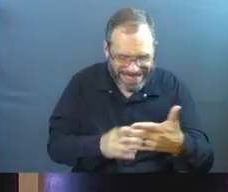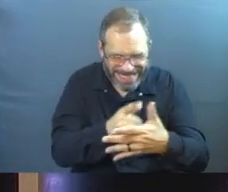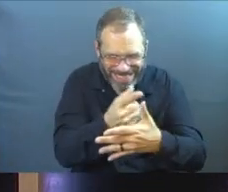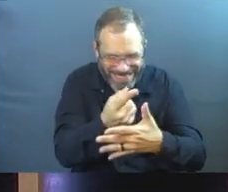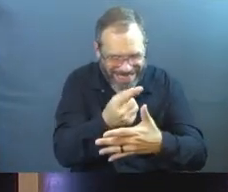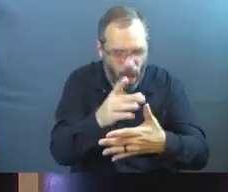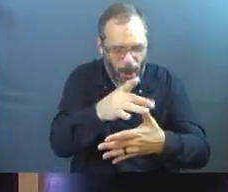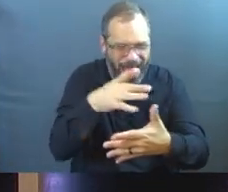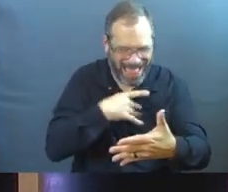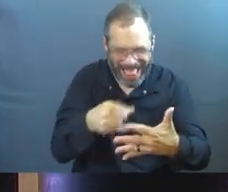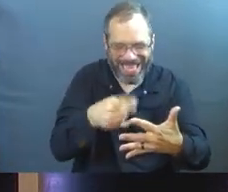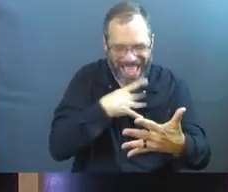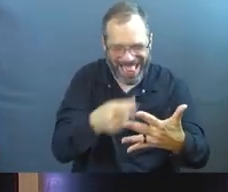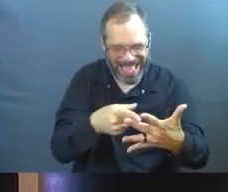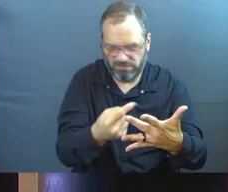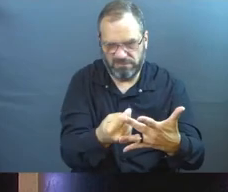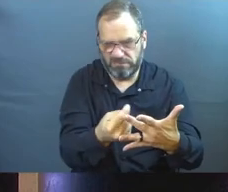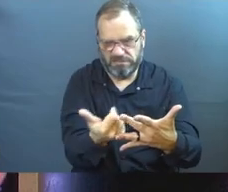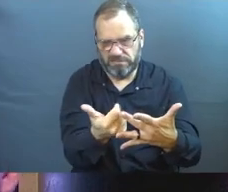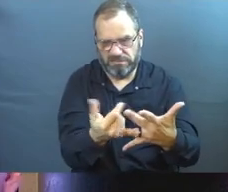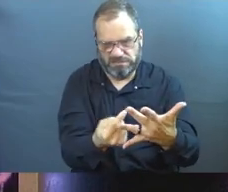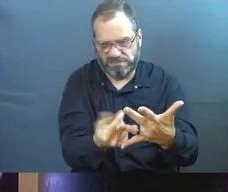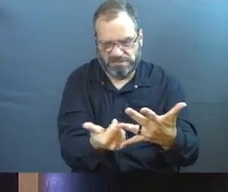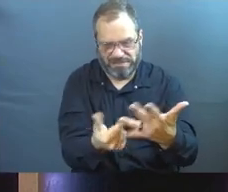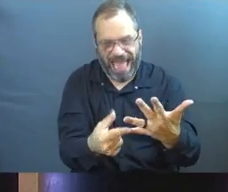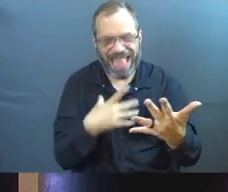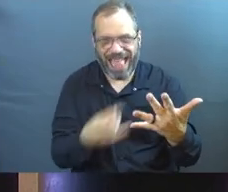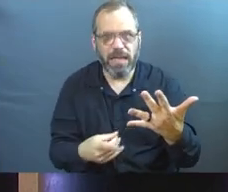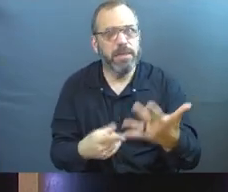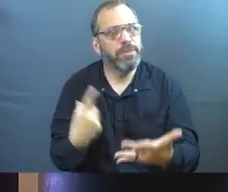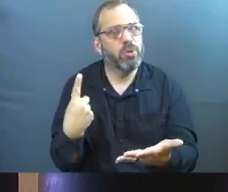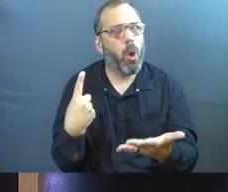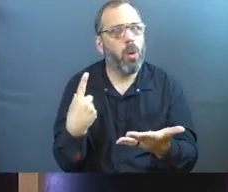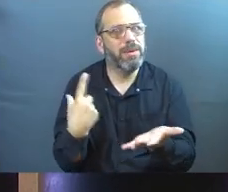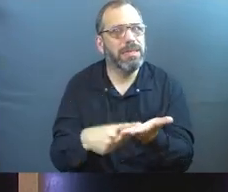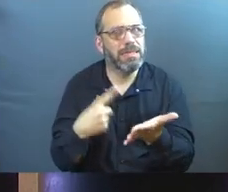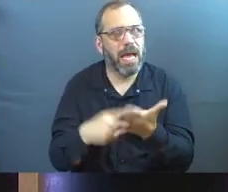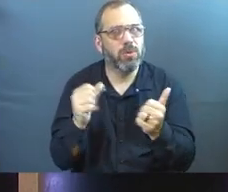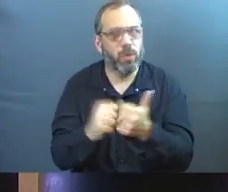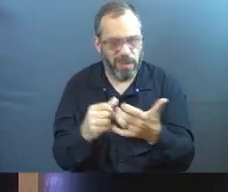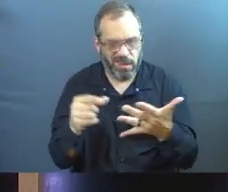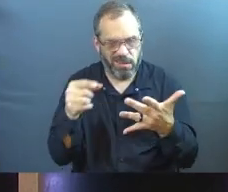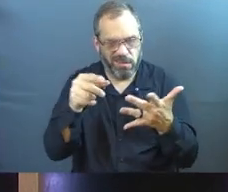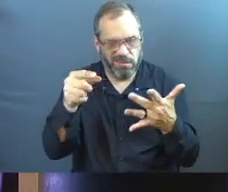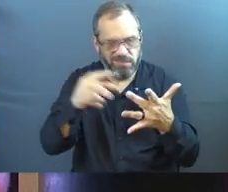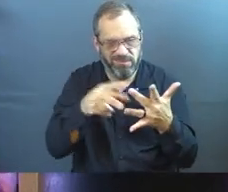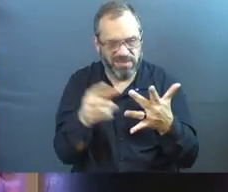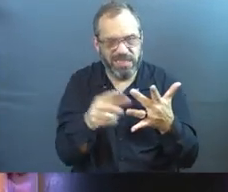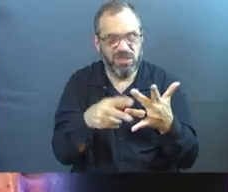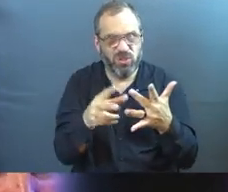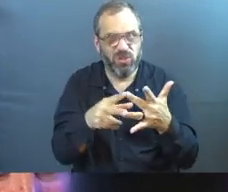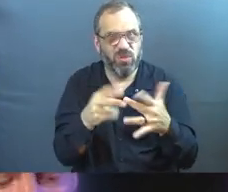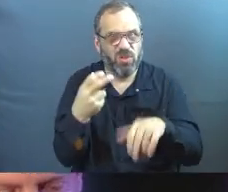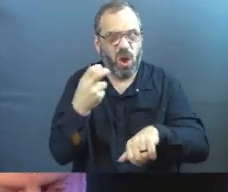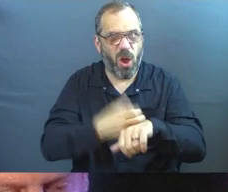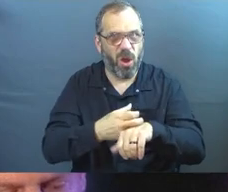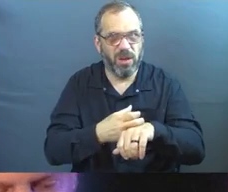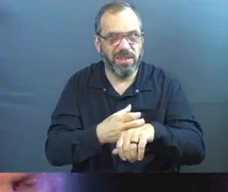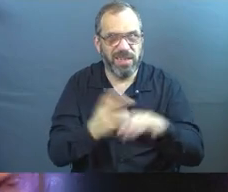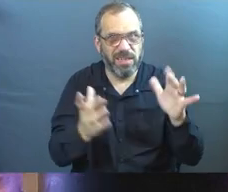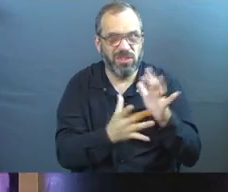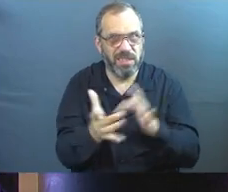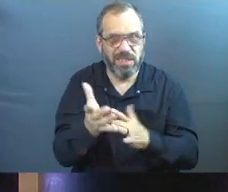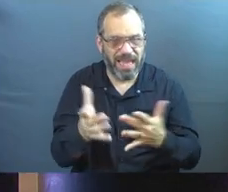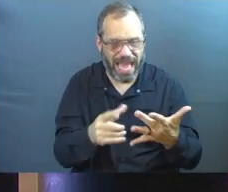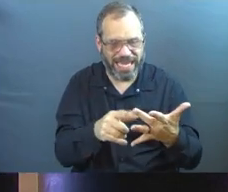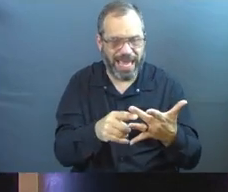that I don't like. We got to talk about the things. We got to talk especially about the things that Jesus talked about. I can't